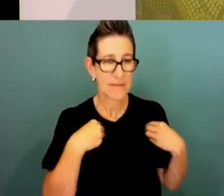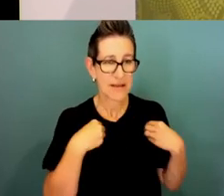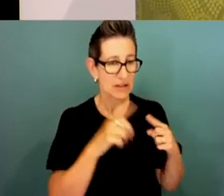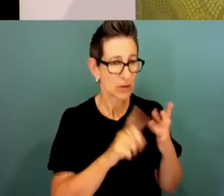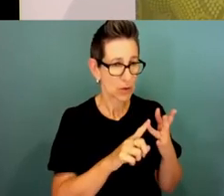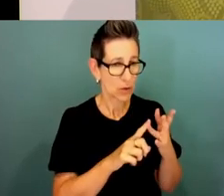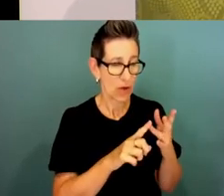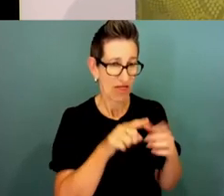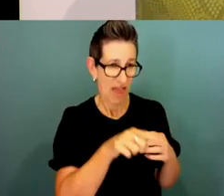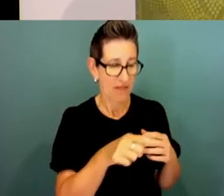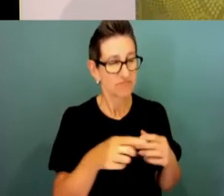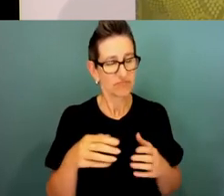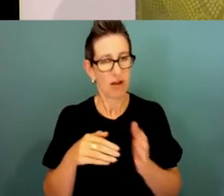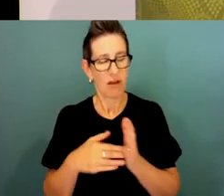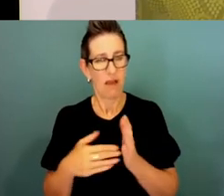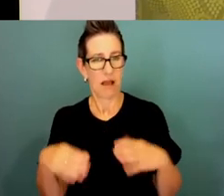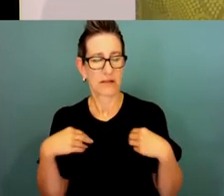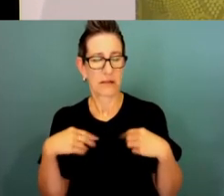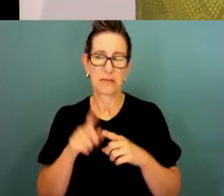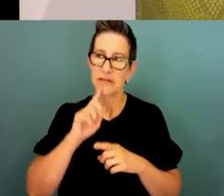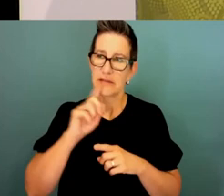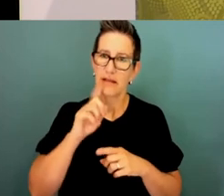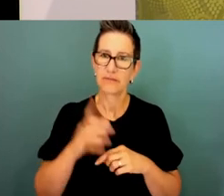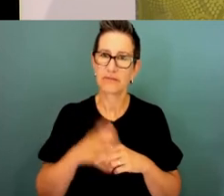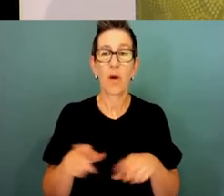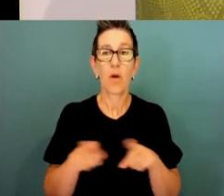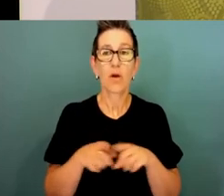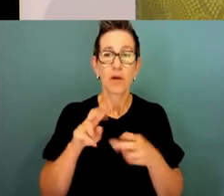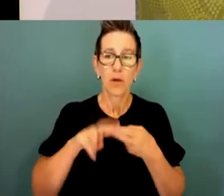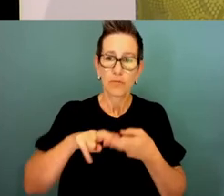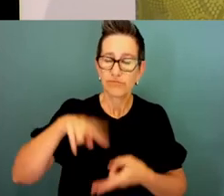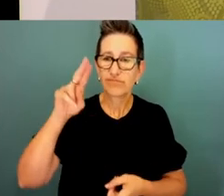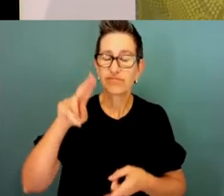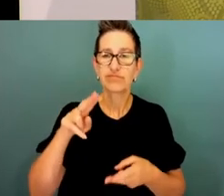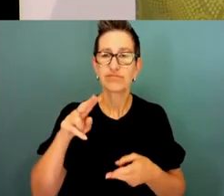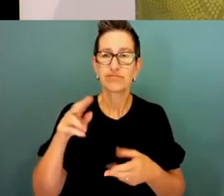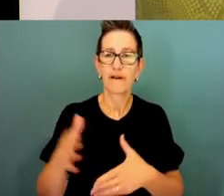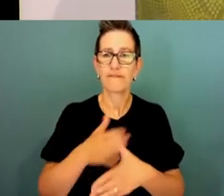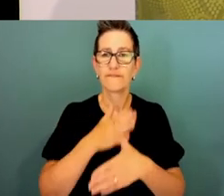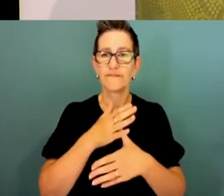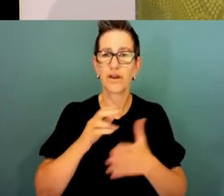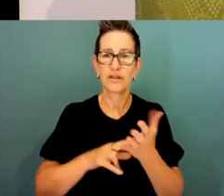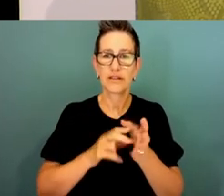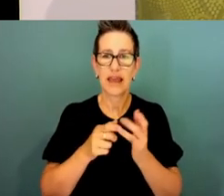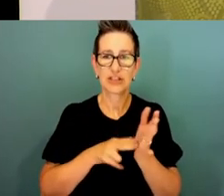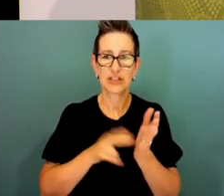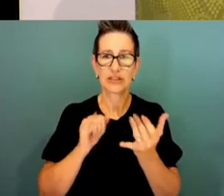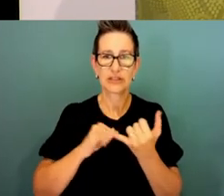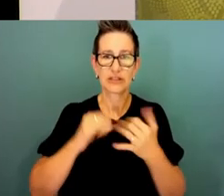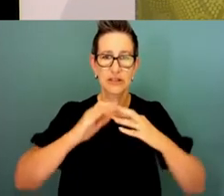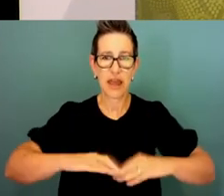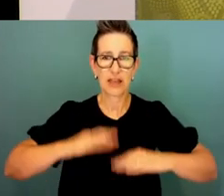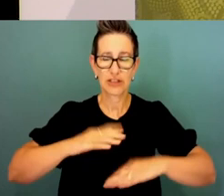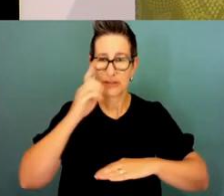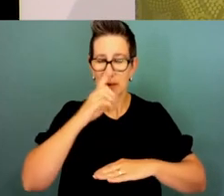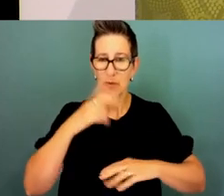has set an ambitious target to increase First Nations people's employment in the APS to 5% by 2030. We have some way